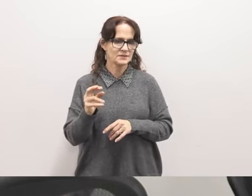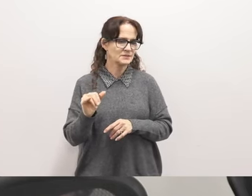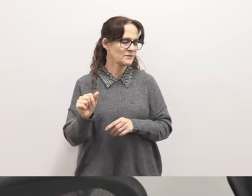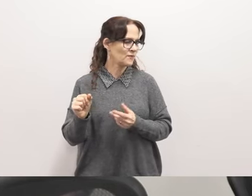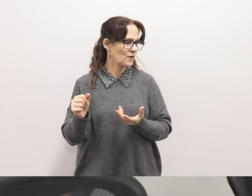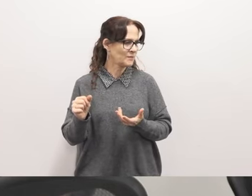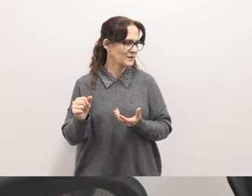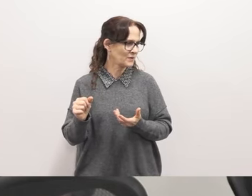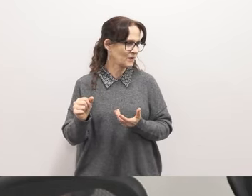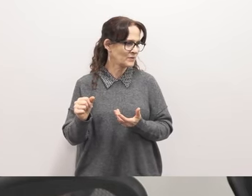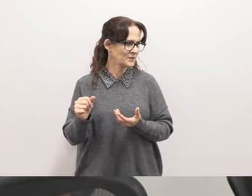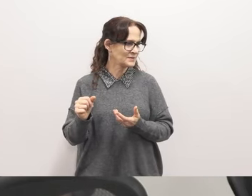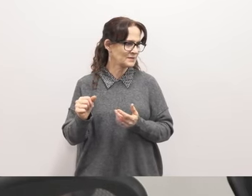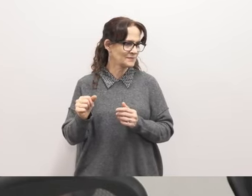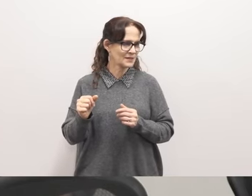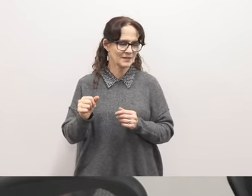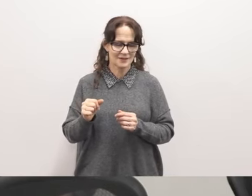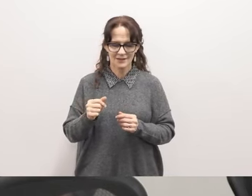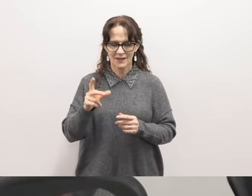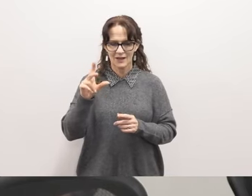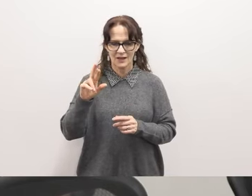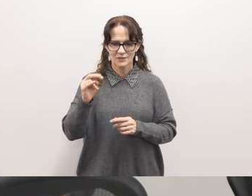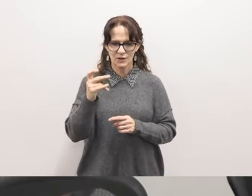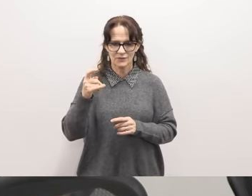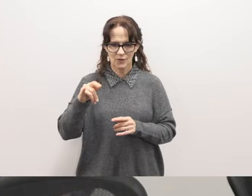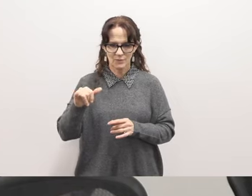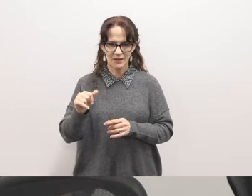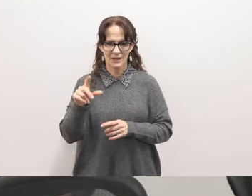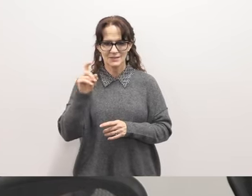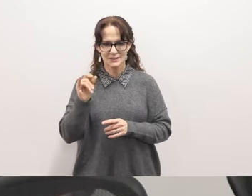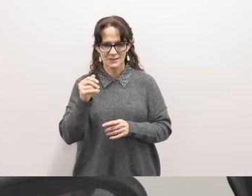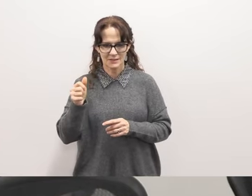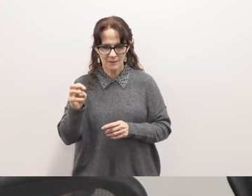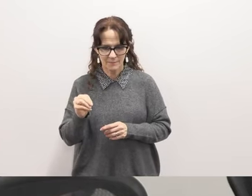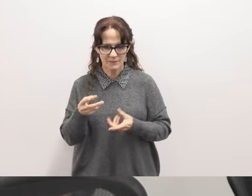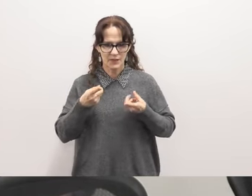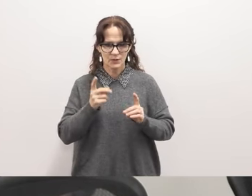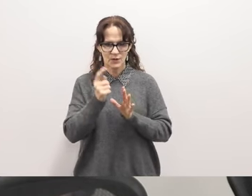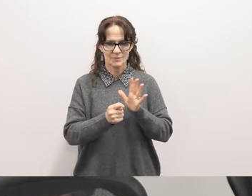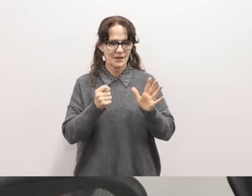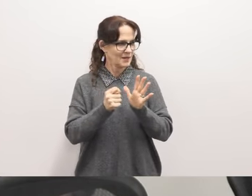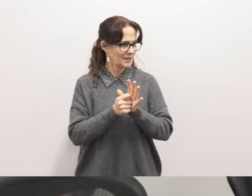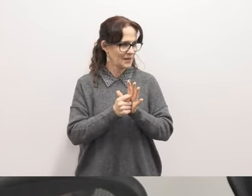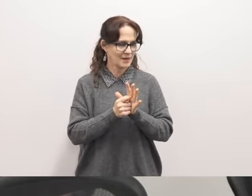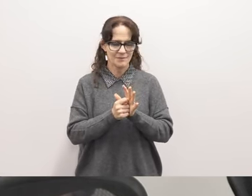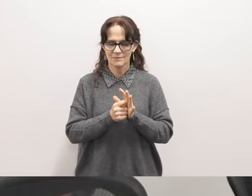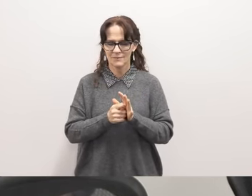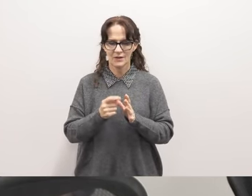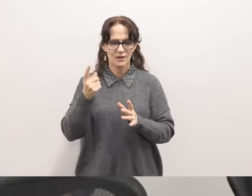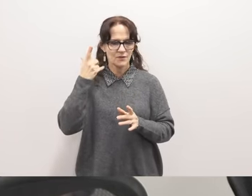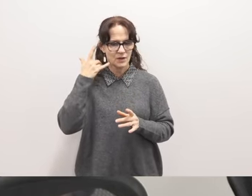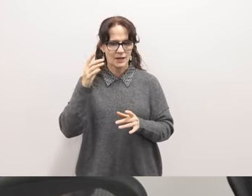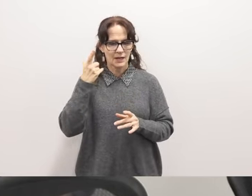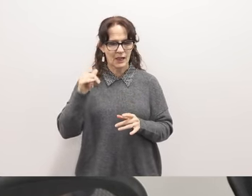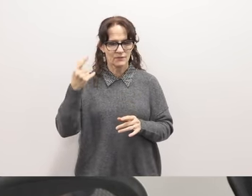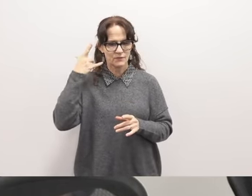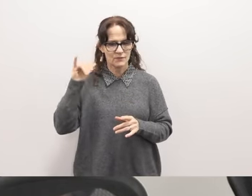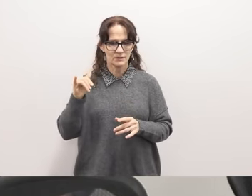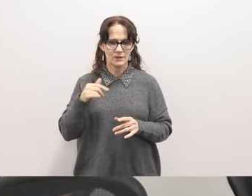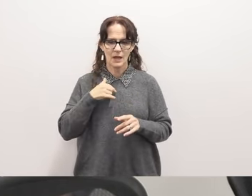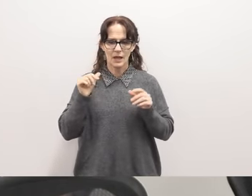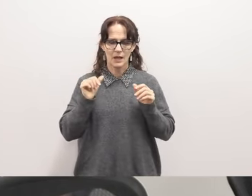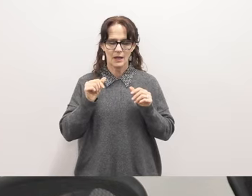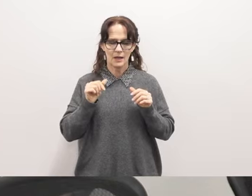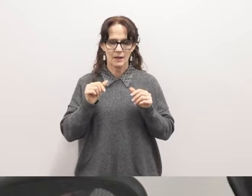anti-Semitism, homophobia, transphobia, and sexism. During my time with Californians for Justice, I was always and still able